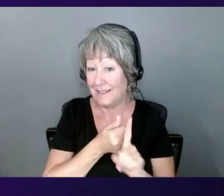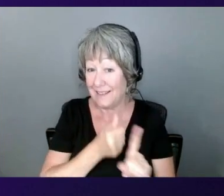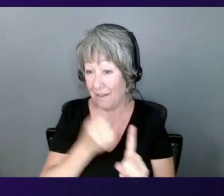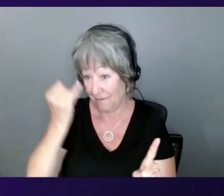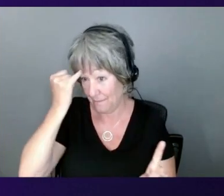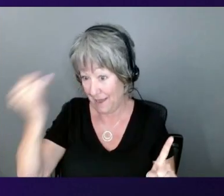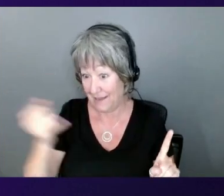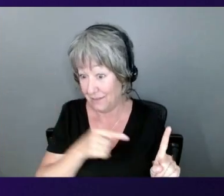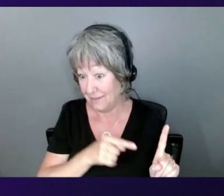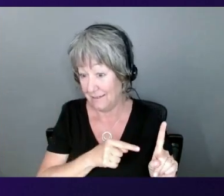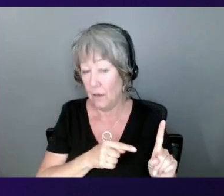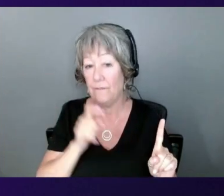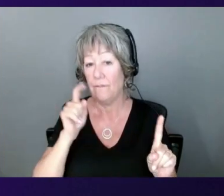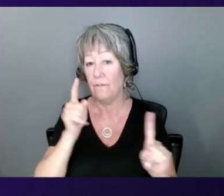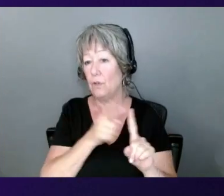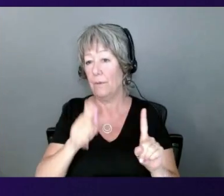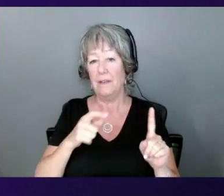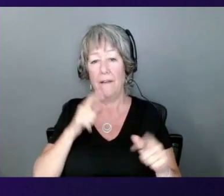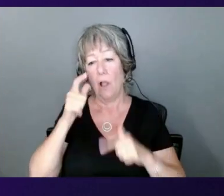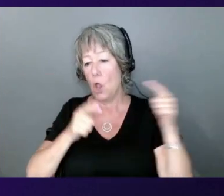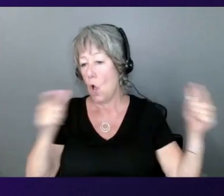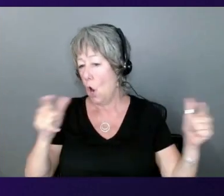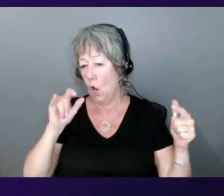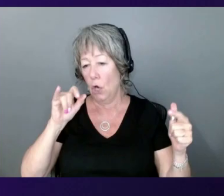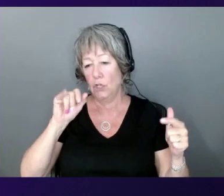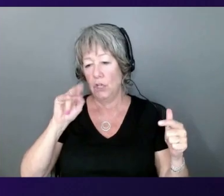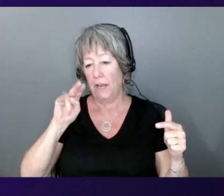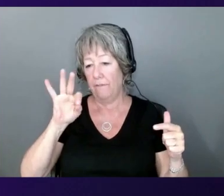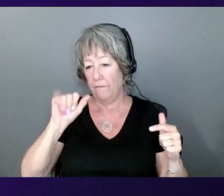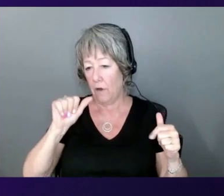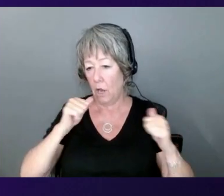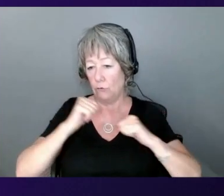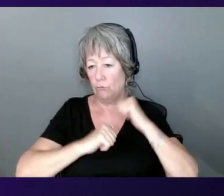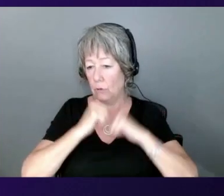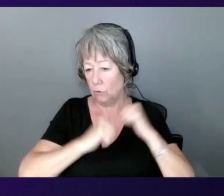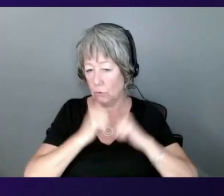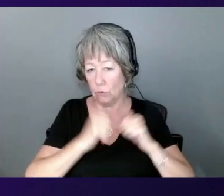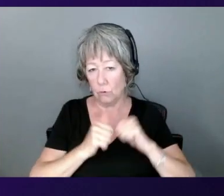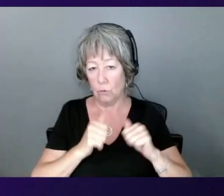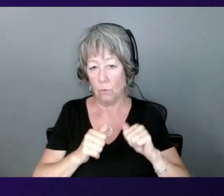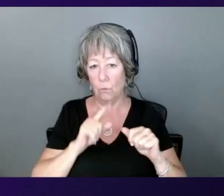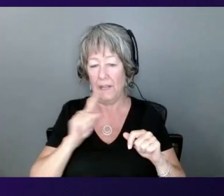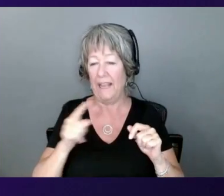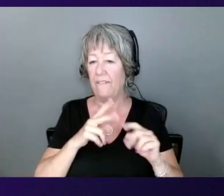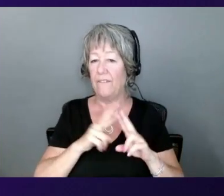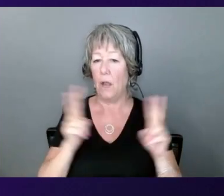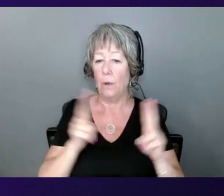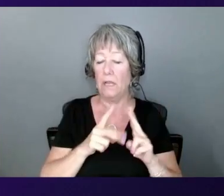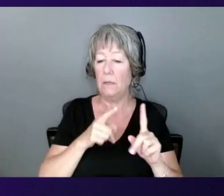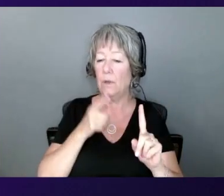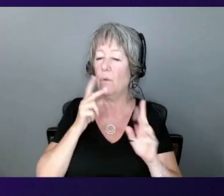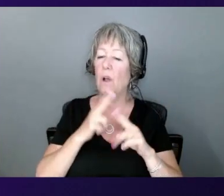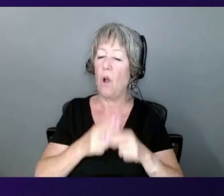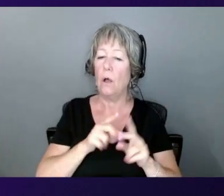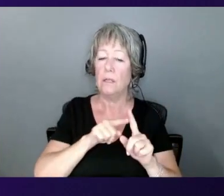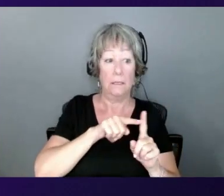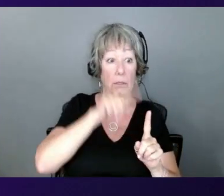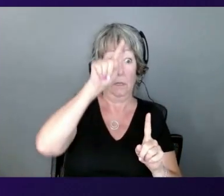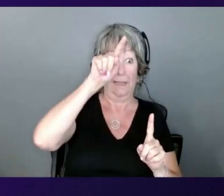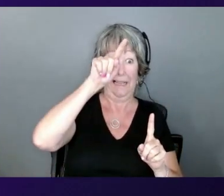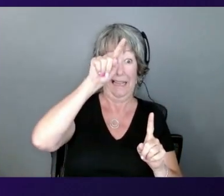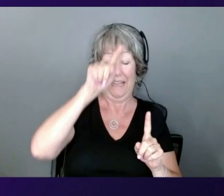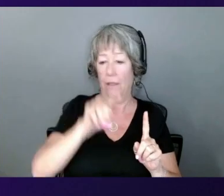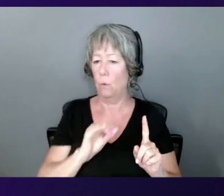large compute infrastructure. And you need it in very spiky times. So you need it for two months and then not